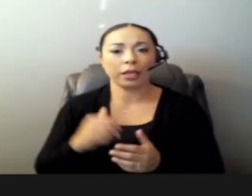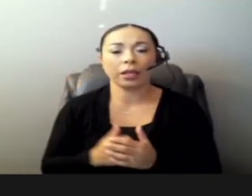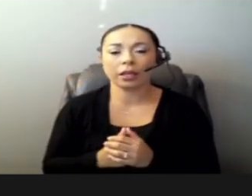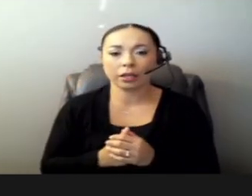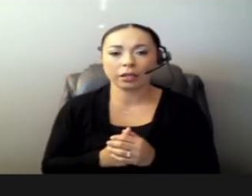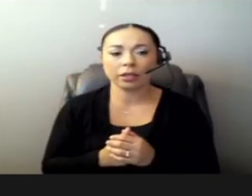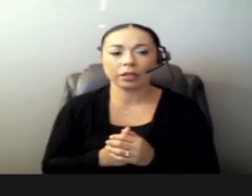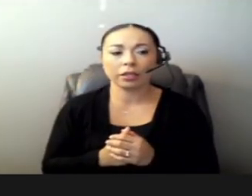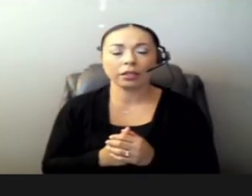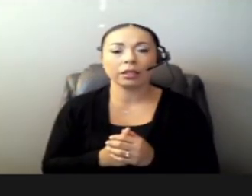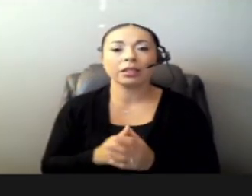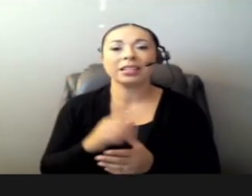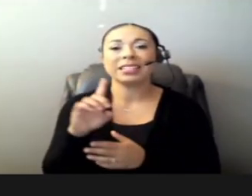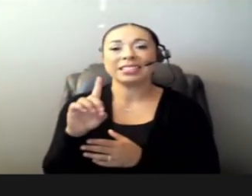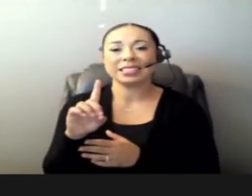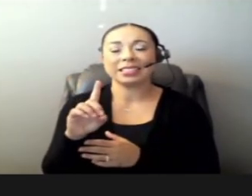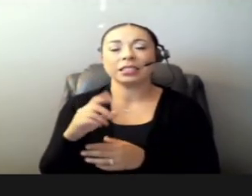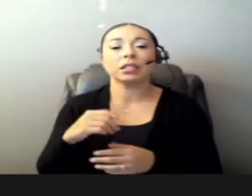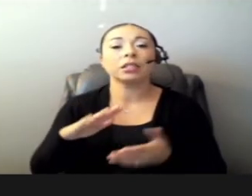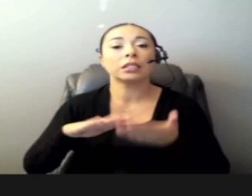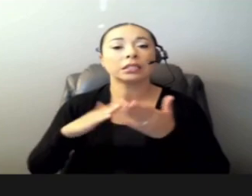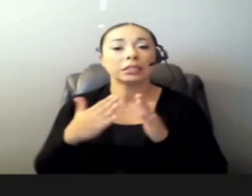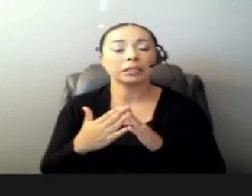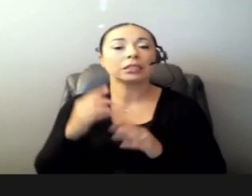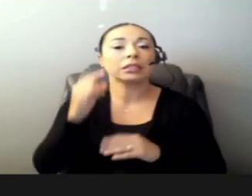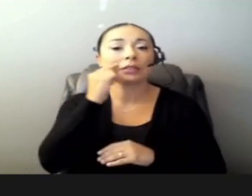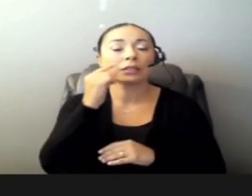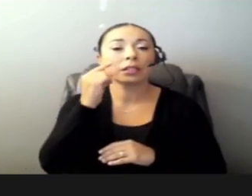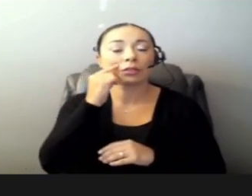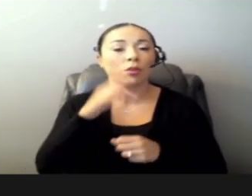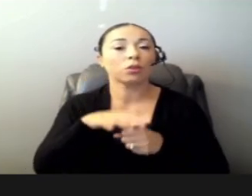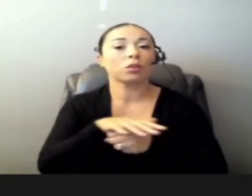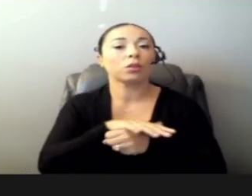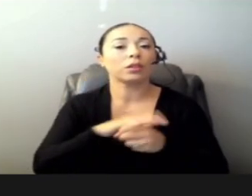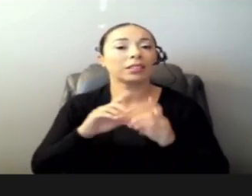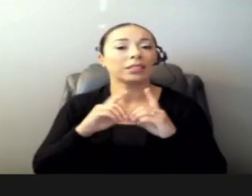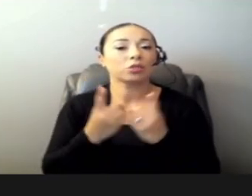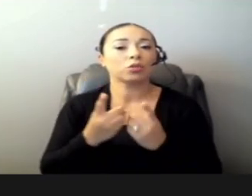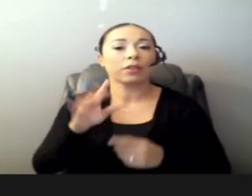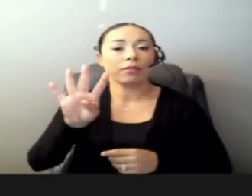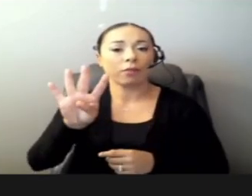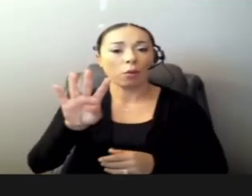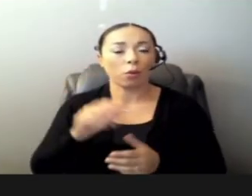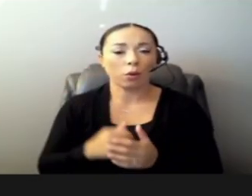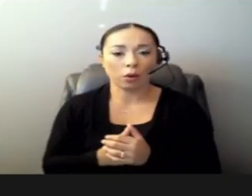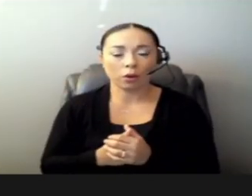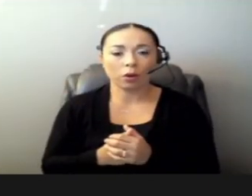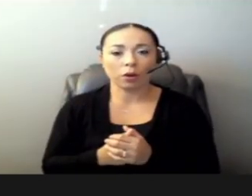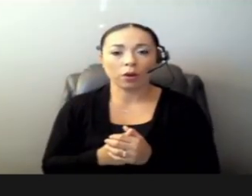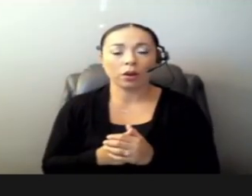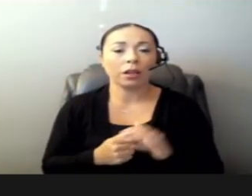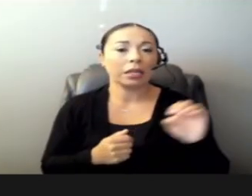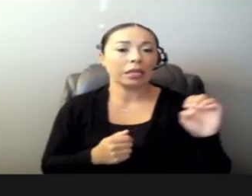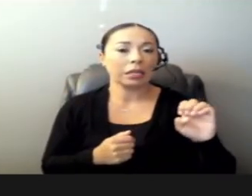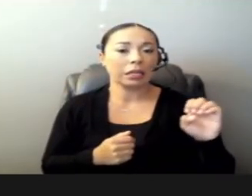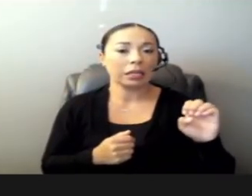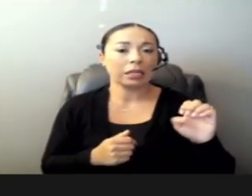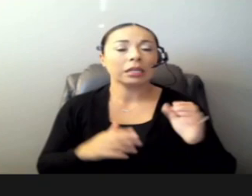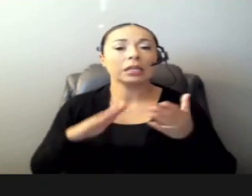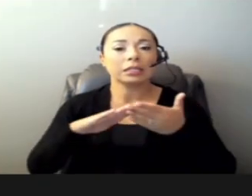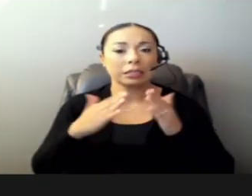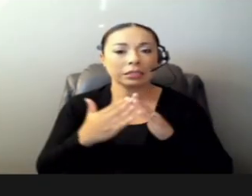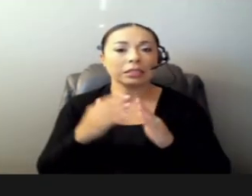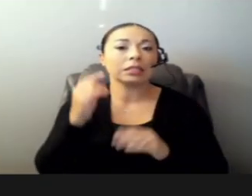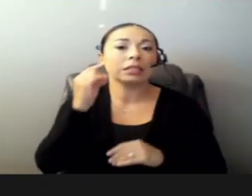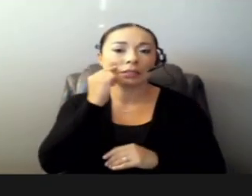D. City of San Antonio, District 4. E. City